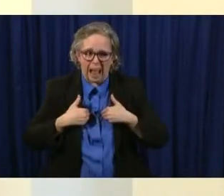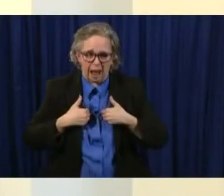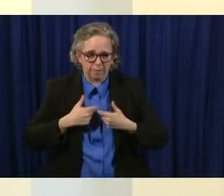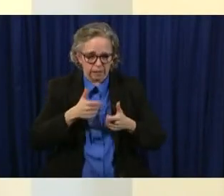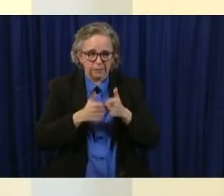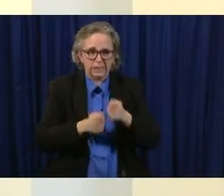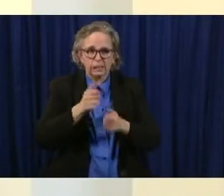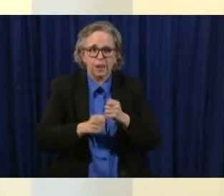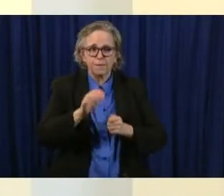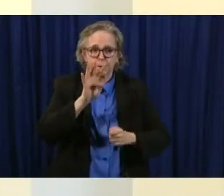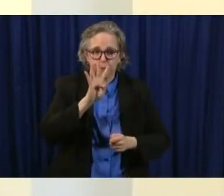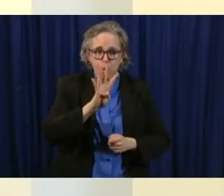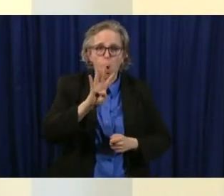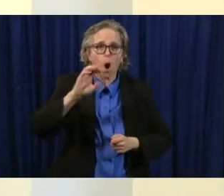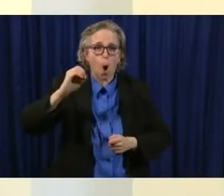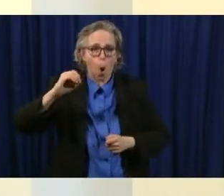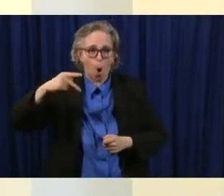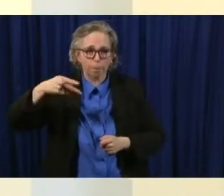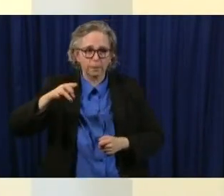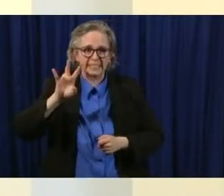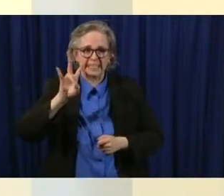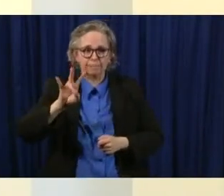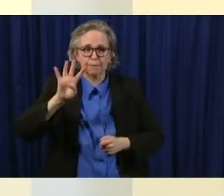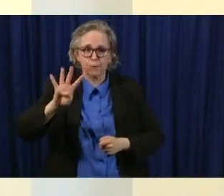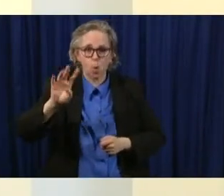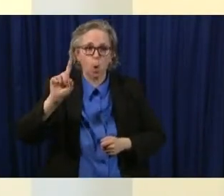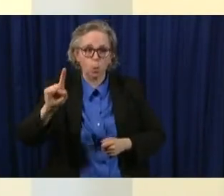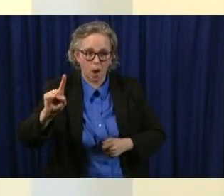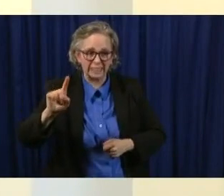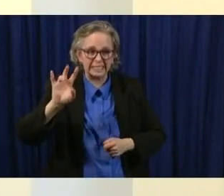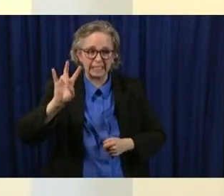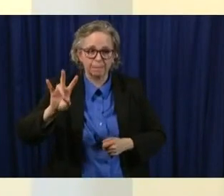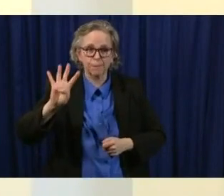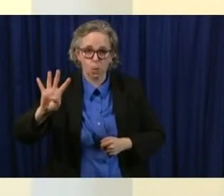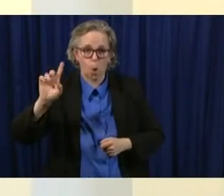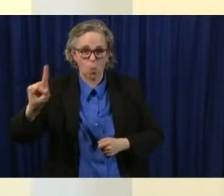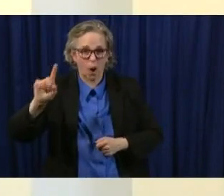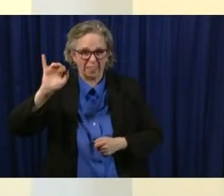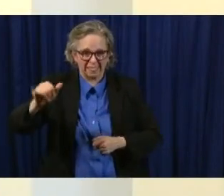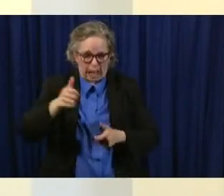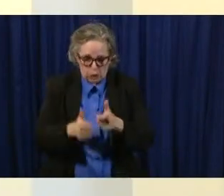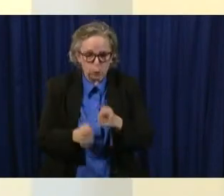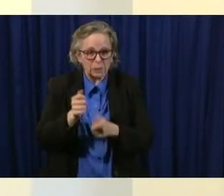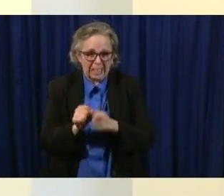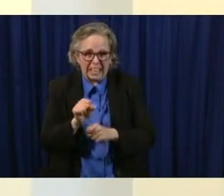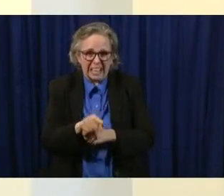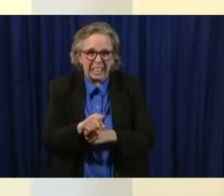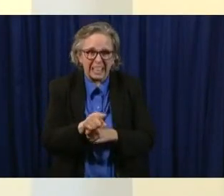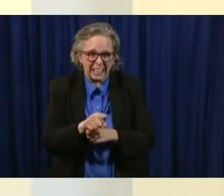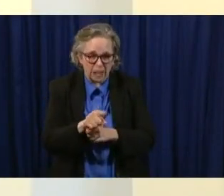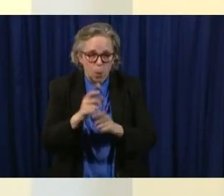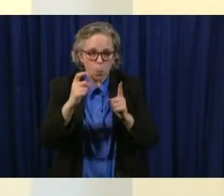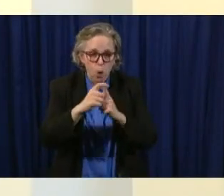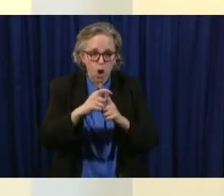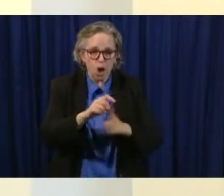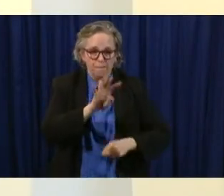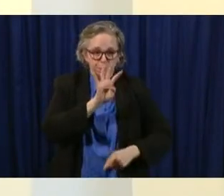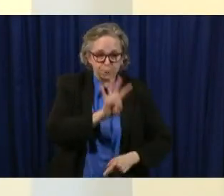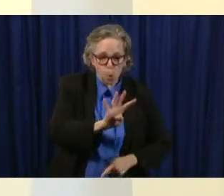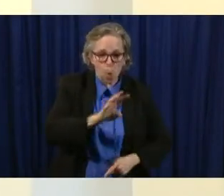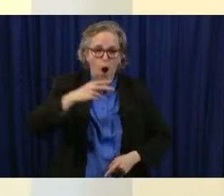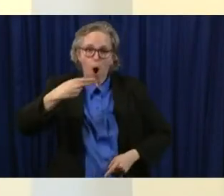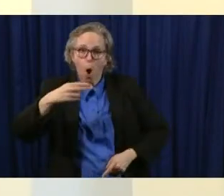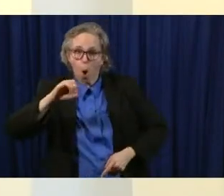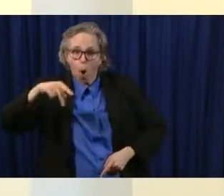one seven four one uh text text um for hope seven four